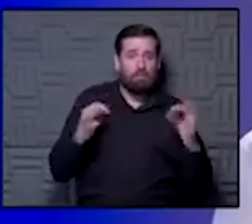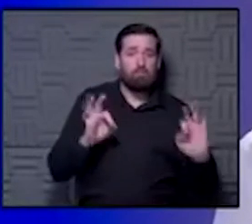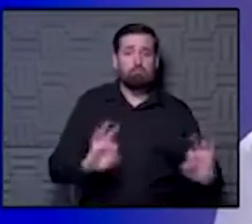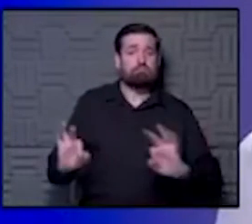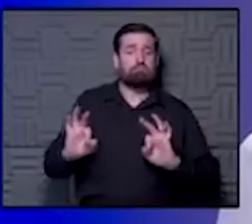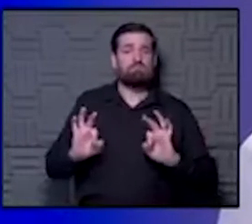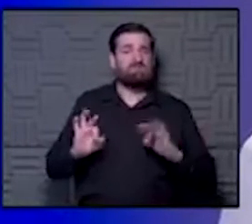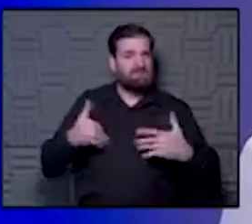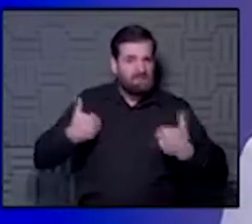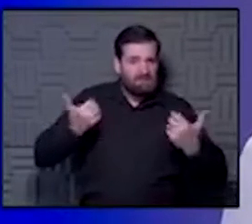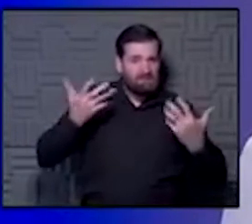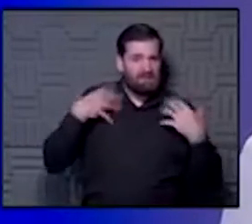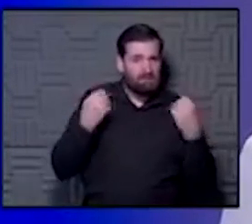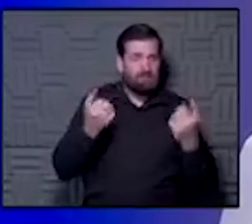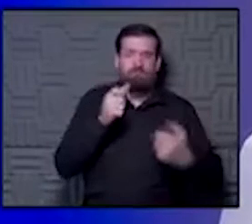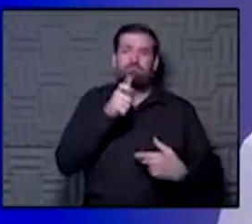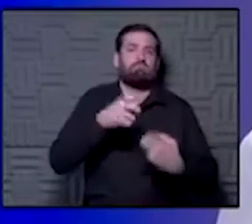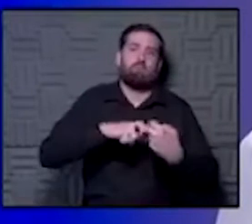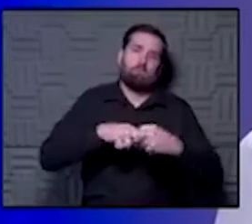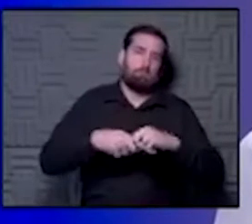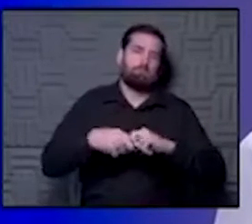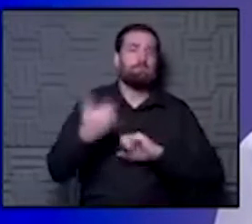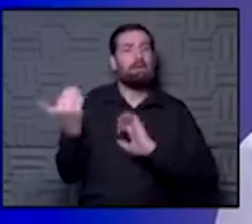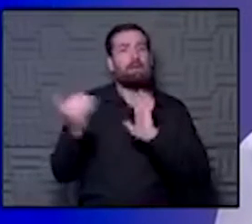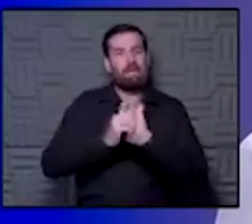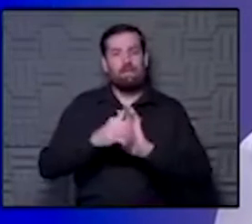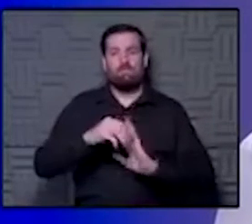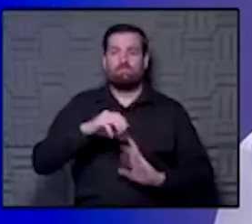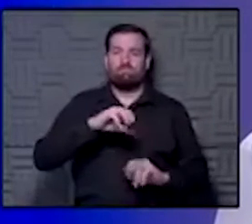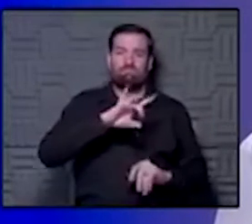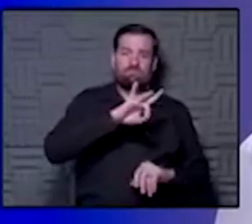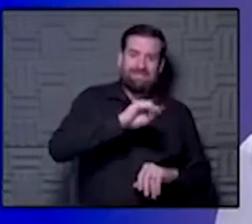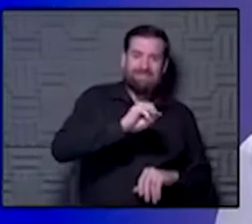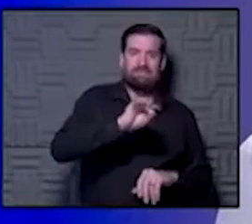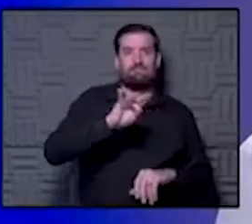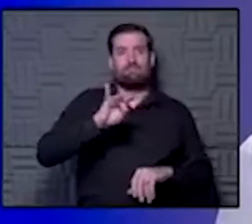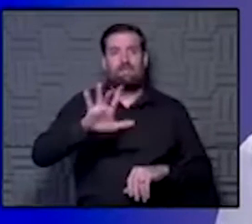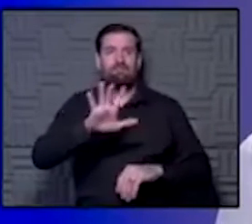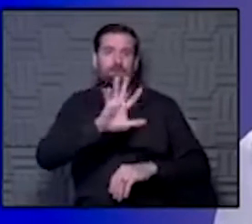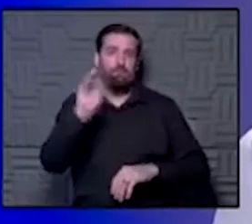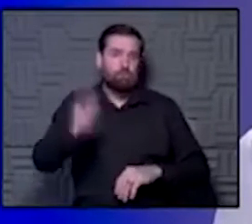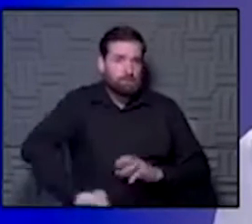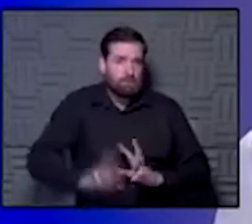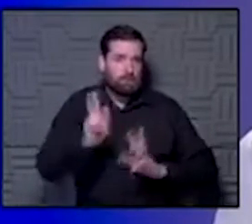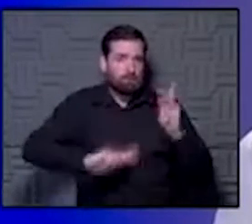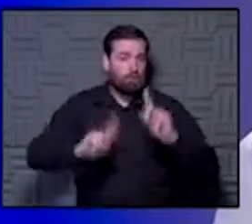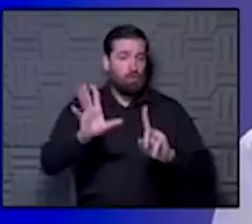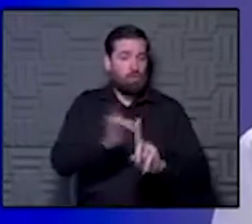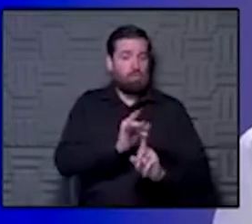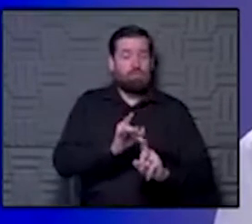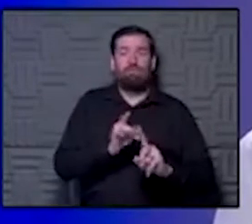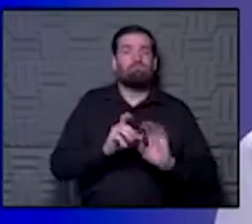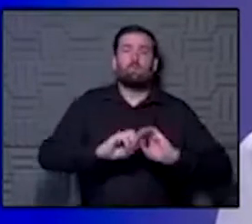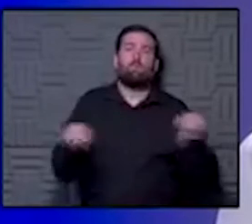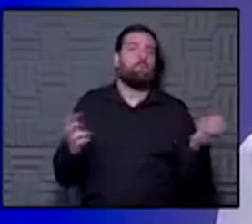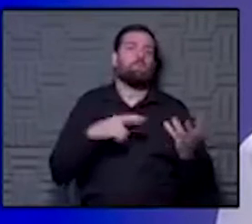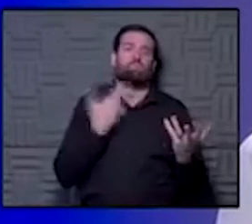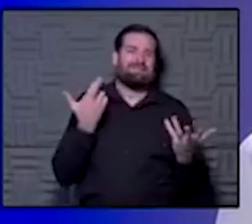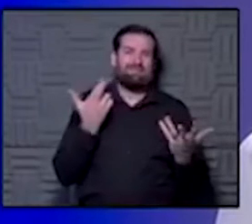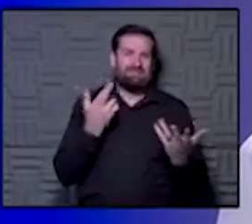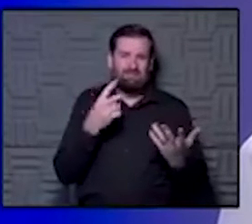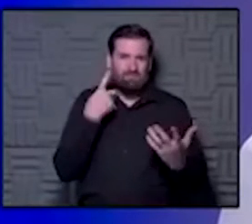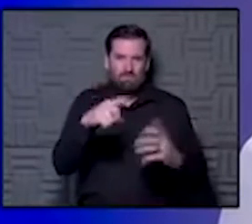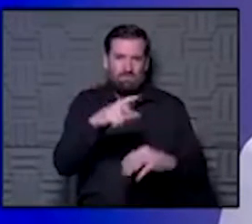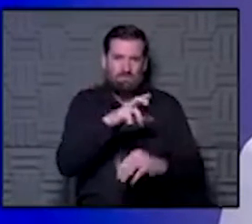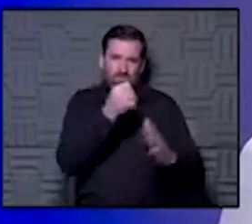necessarily the young and healthy people because, again, 80-85 percent of people will never have to seek medical care. If you're younger, your risk of seeking medical